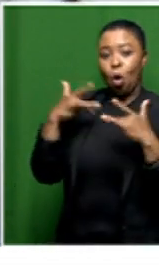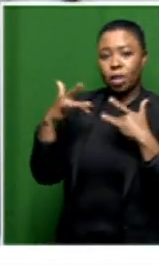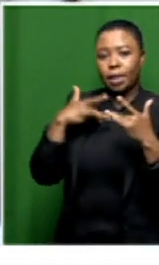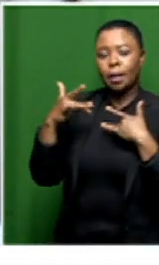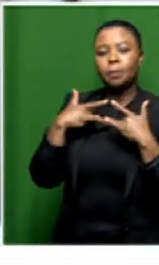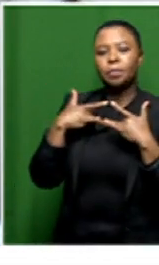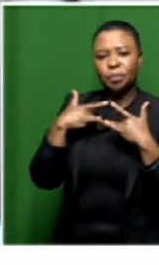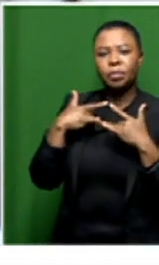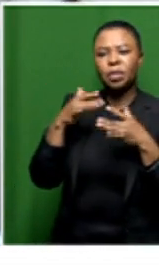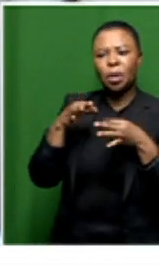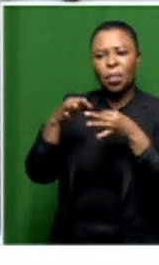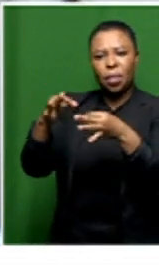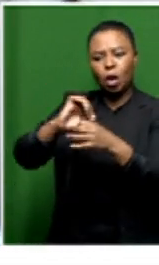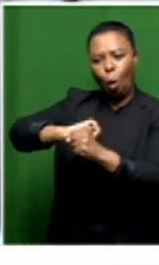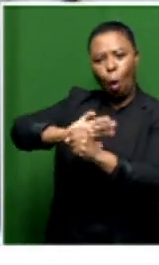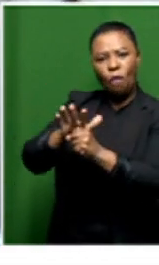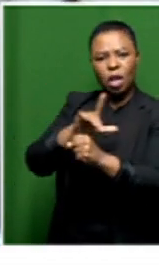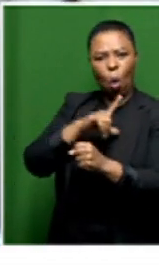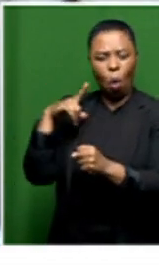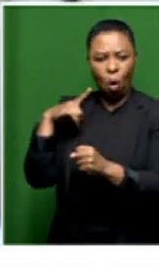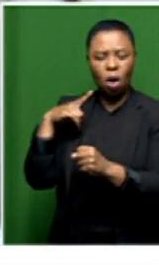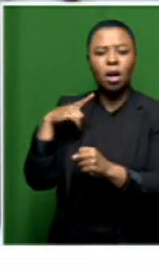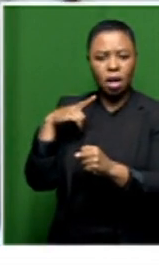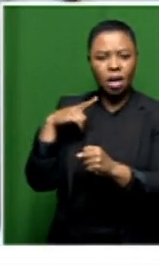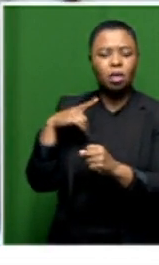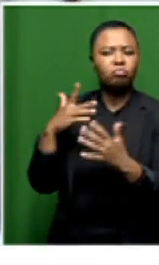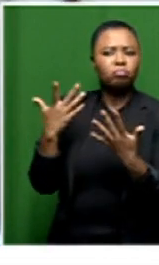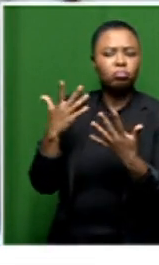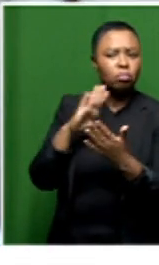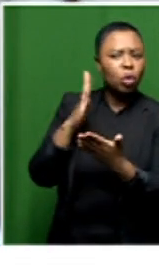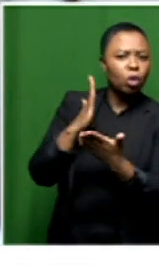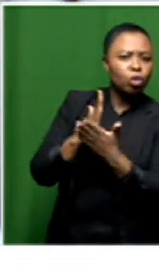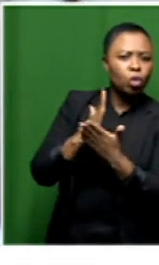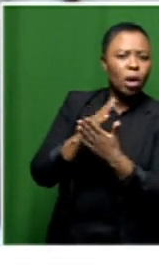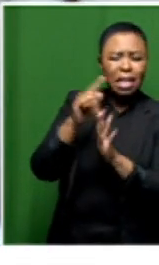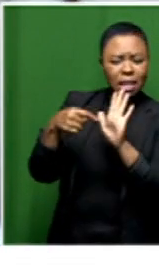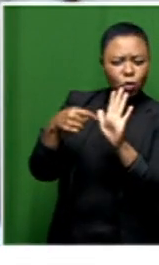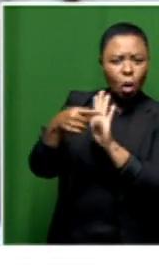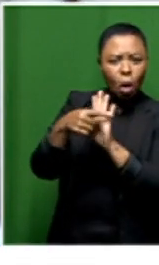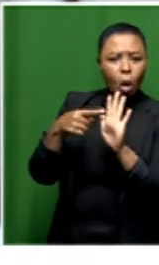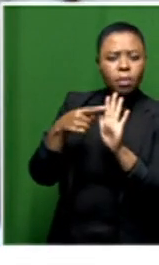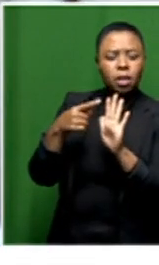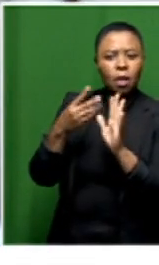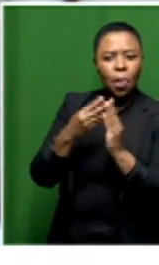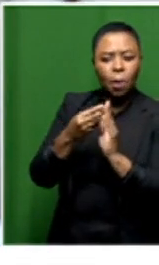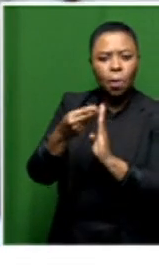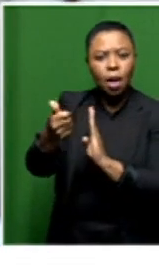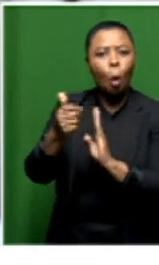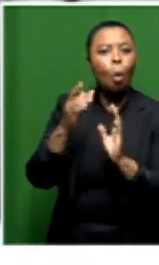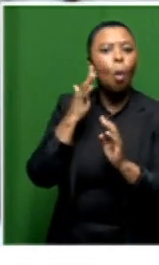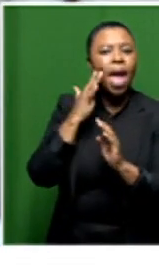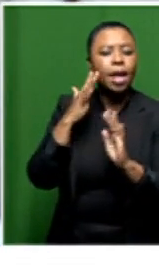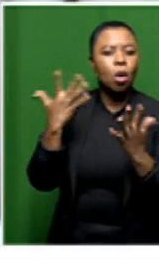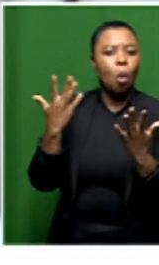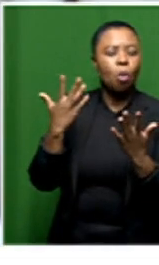regarding long covert is the uncertainty of how long these symptoms will actually last and and and the